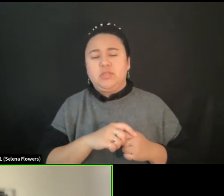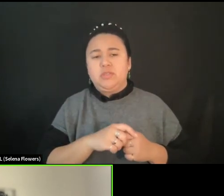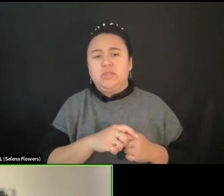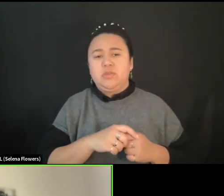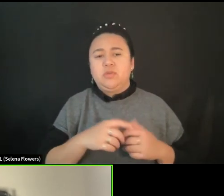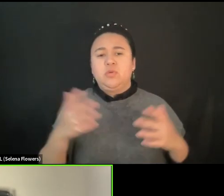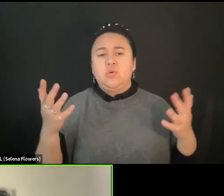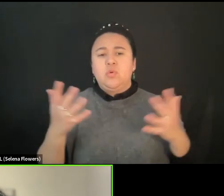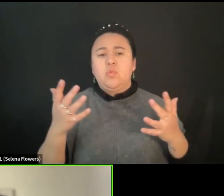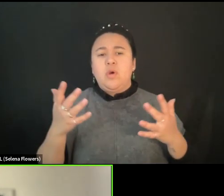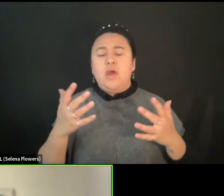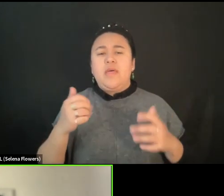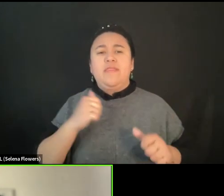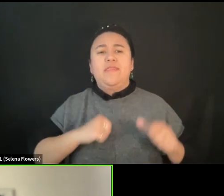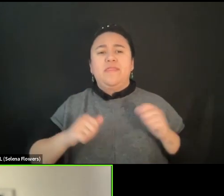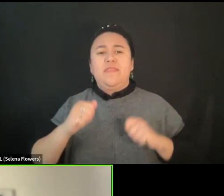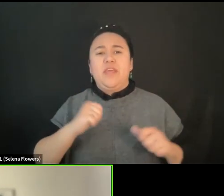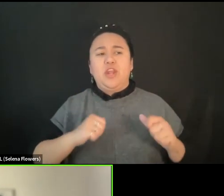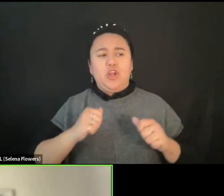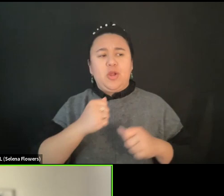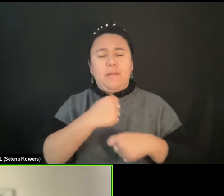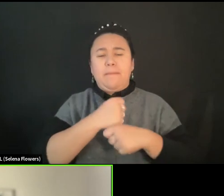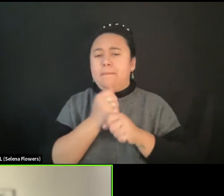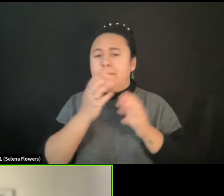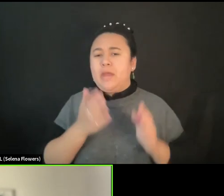actually theater makers in Iran